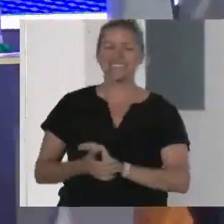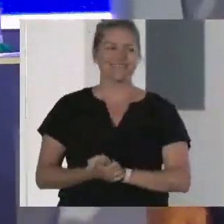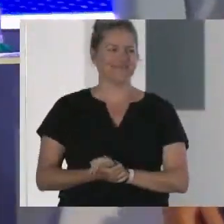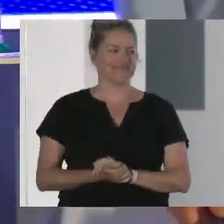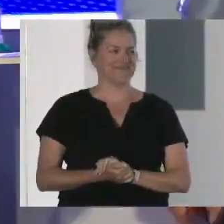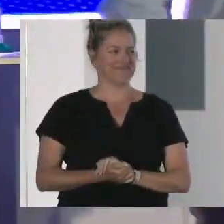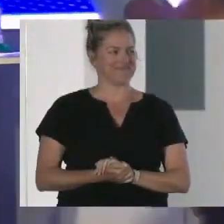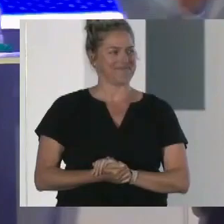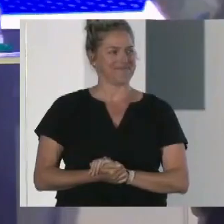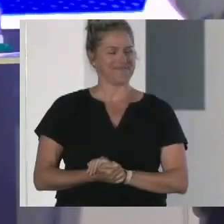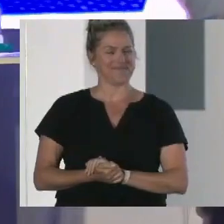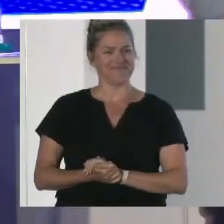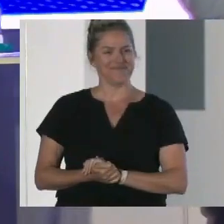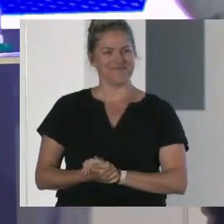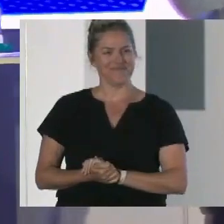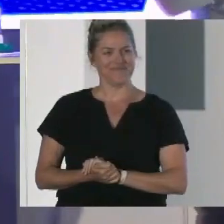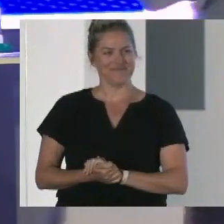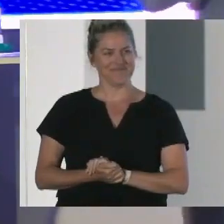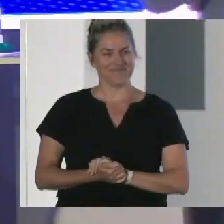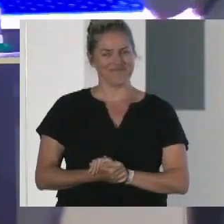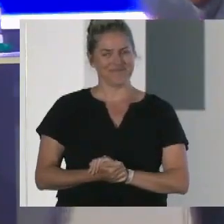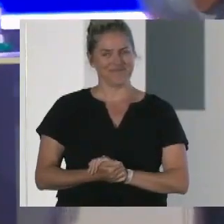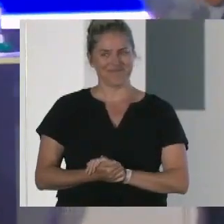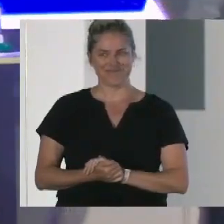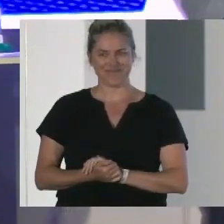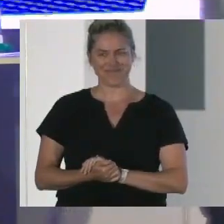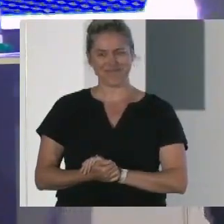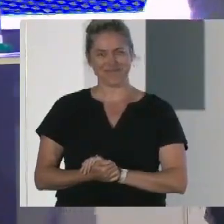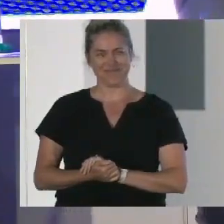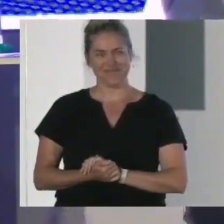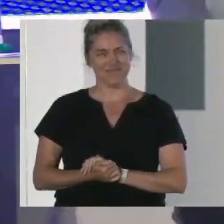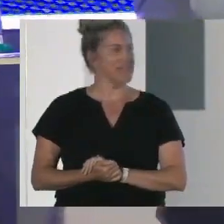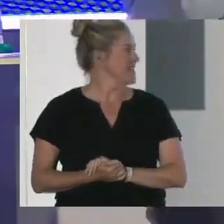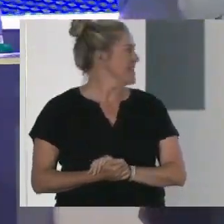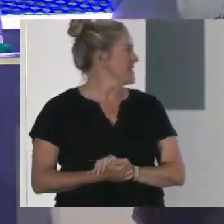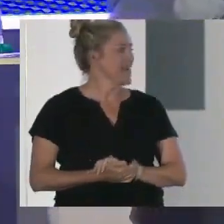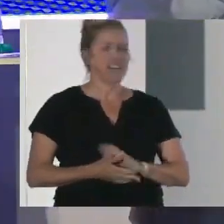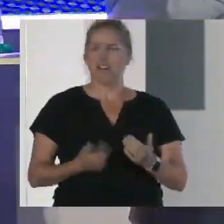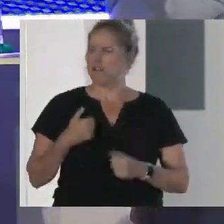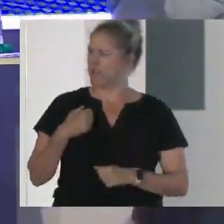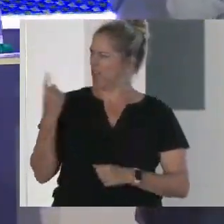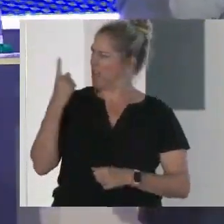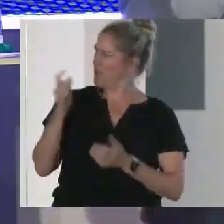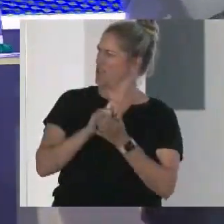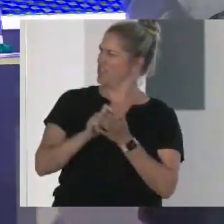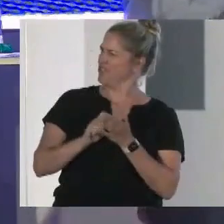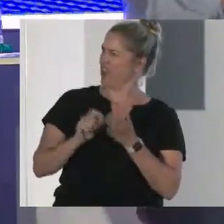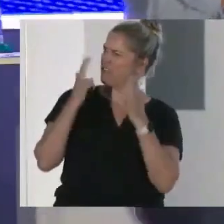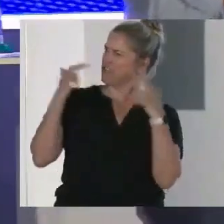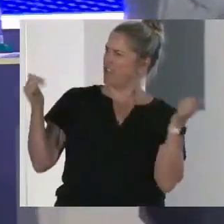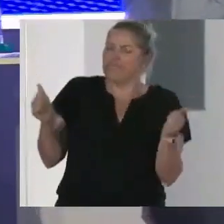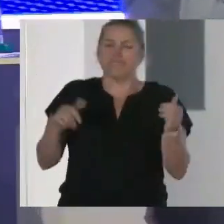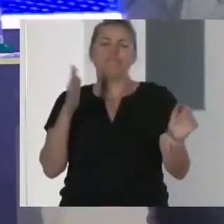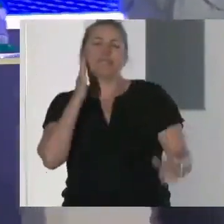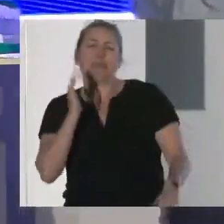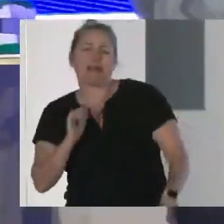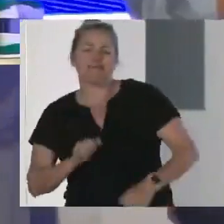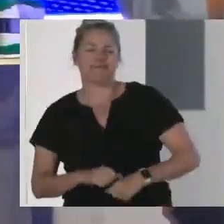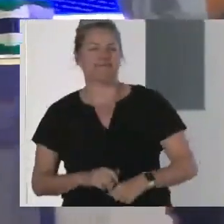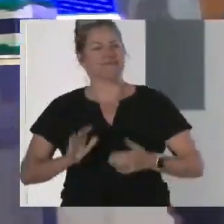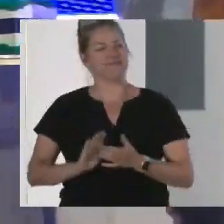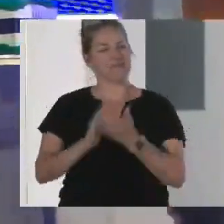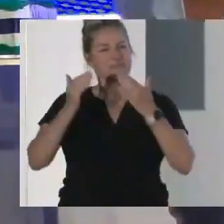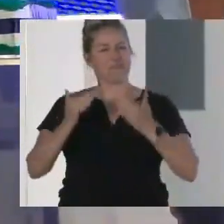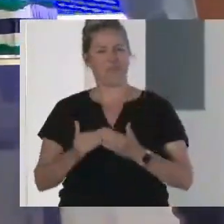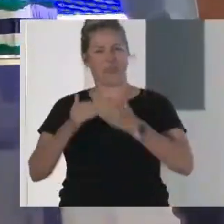have no idea. Well, thank you. I love that. I don't know who wrote it. Okay. It doesn't matter. We're going to sing it anyway. Happy